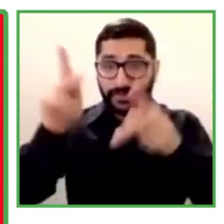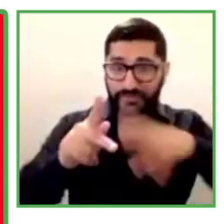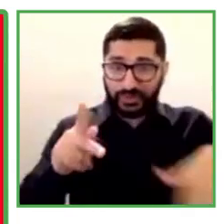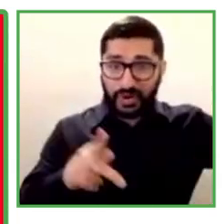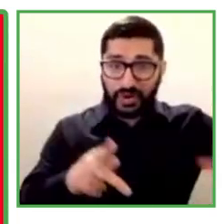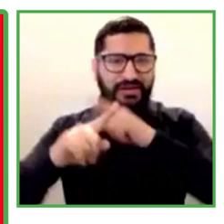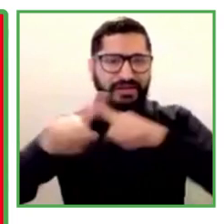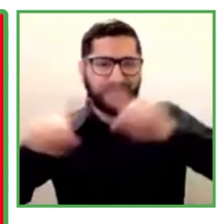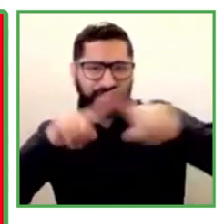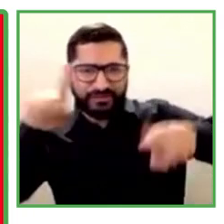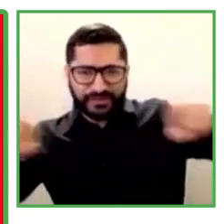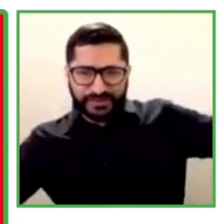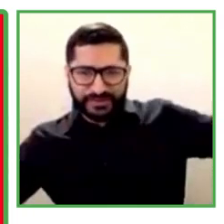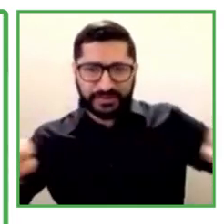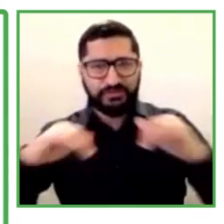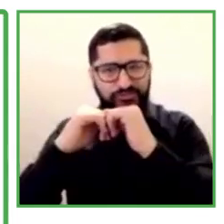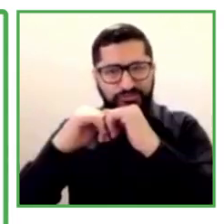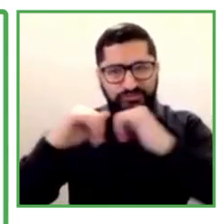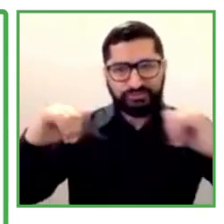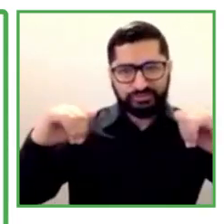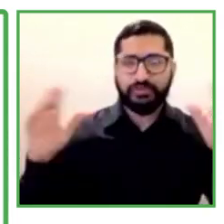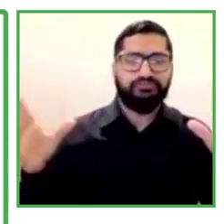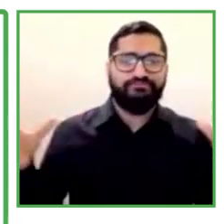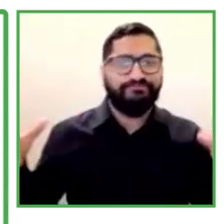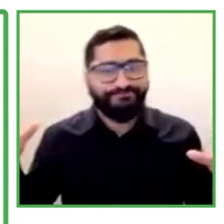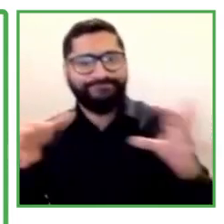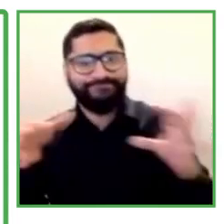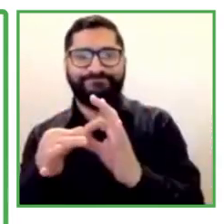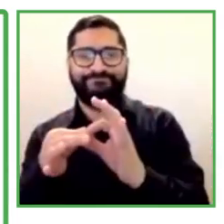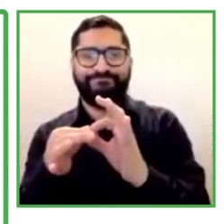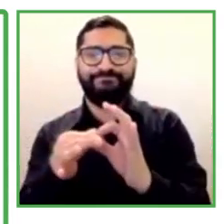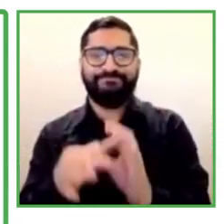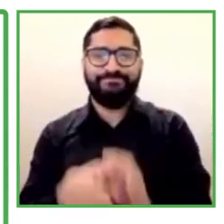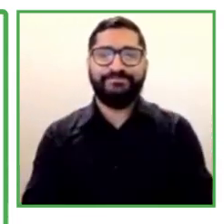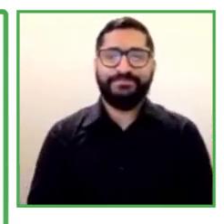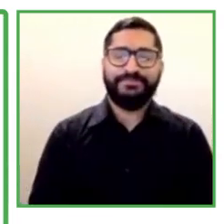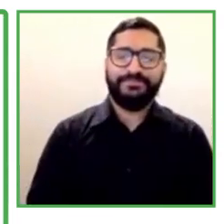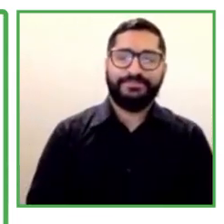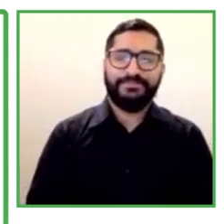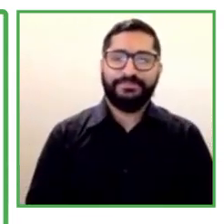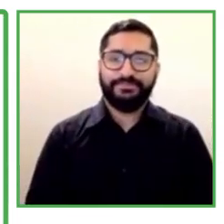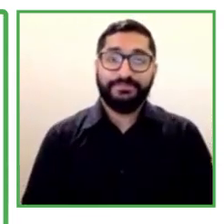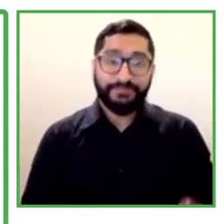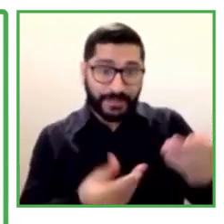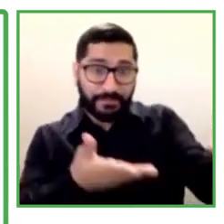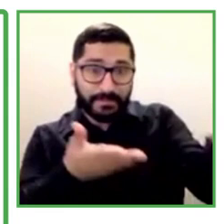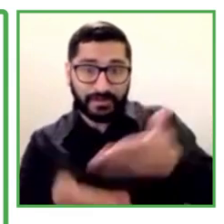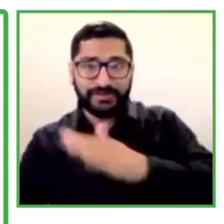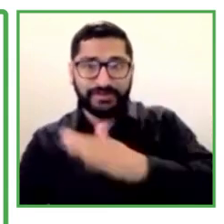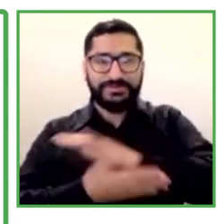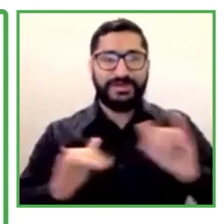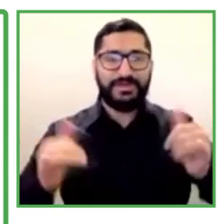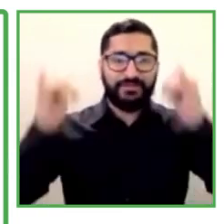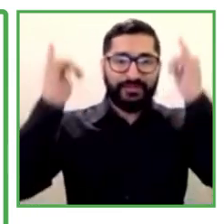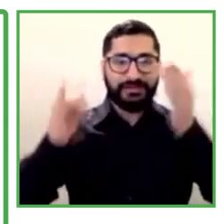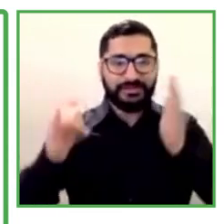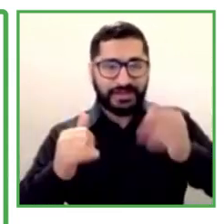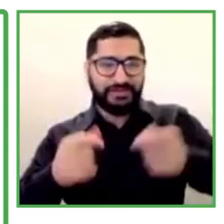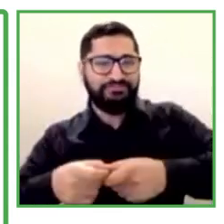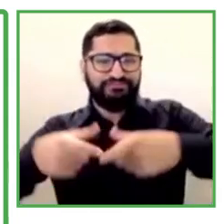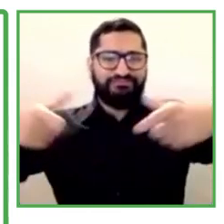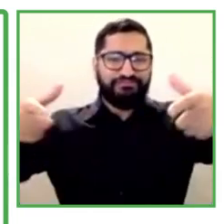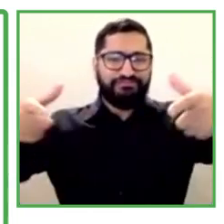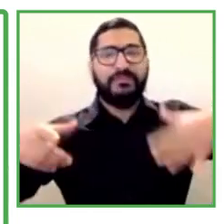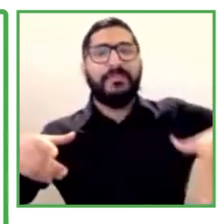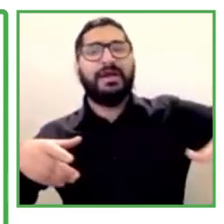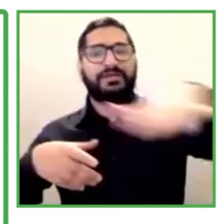Because differences do not separate us, they put us closer. We invite you to celebrate the month of diversity and keep on